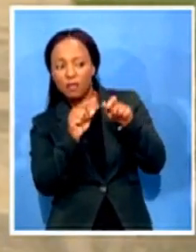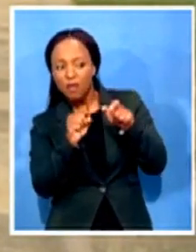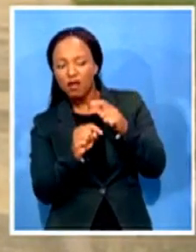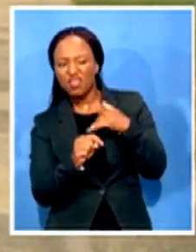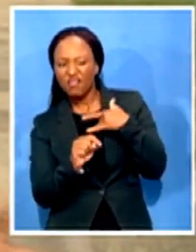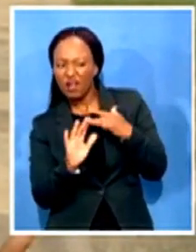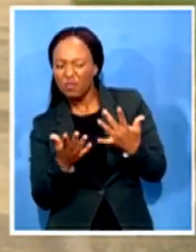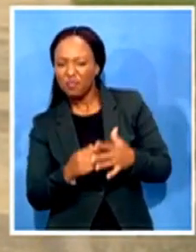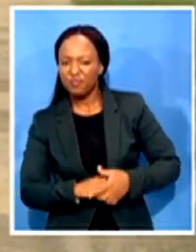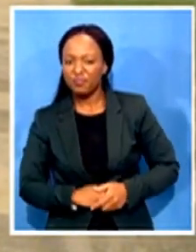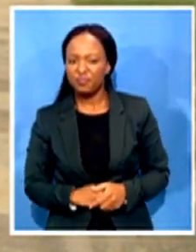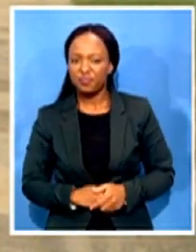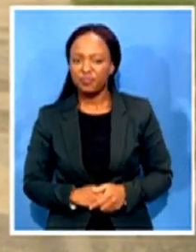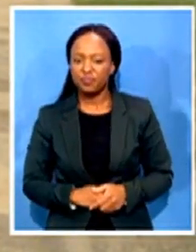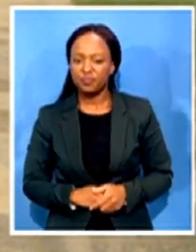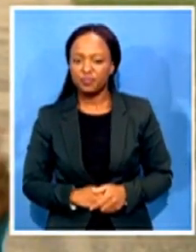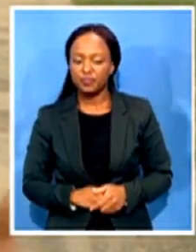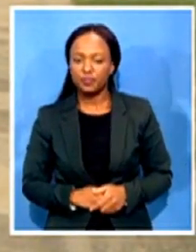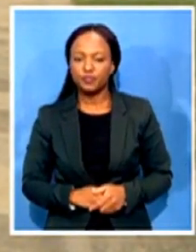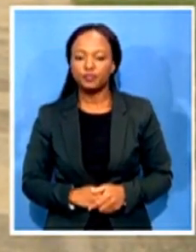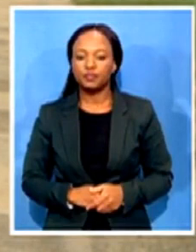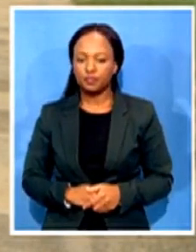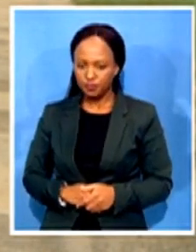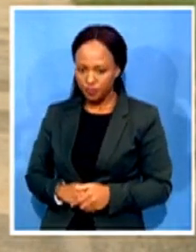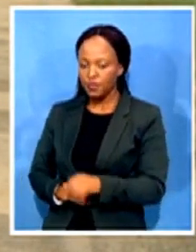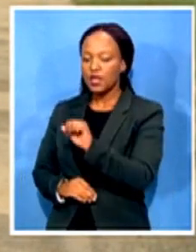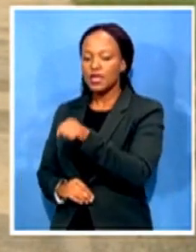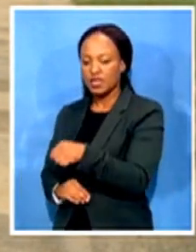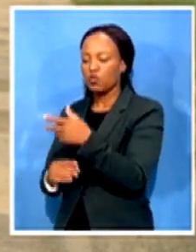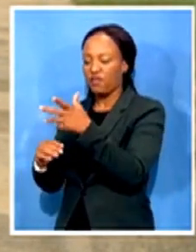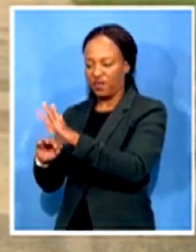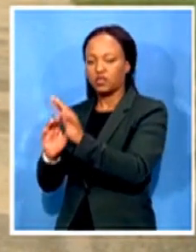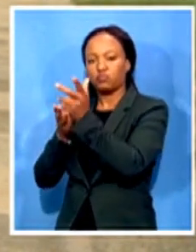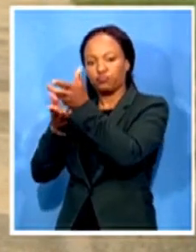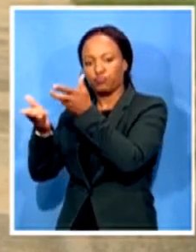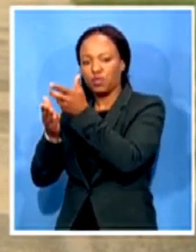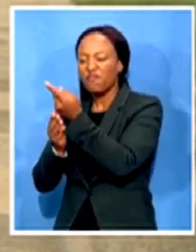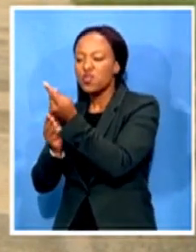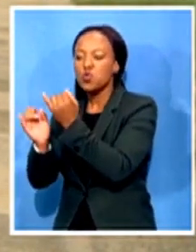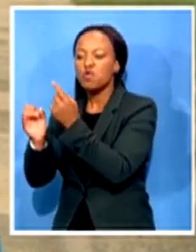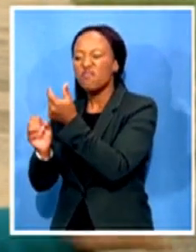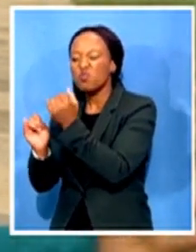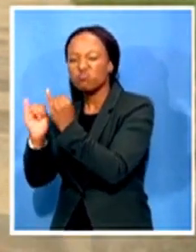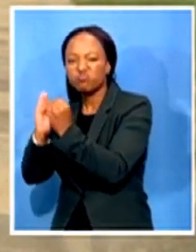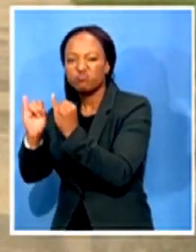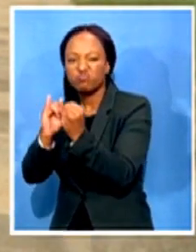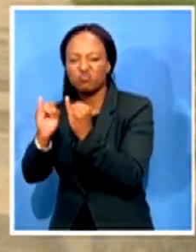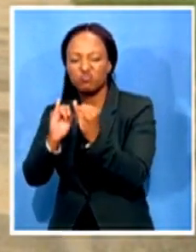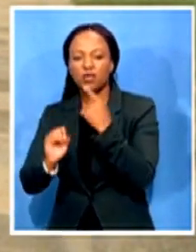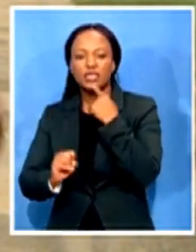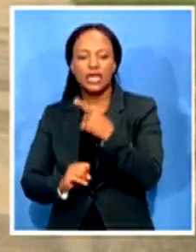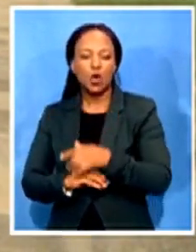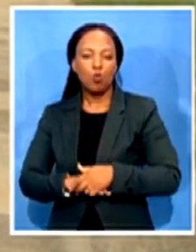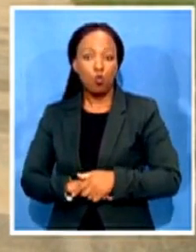yes we interacted with a few and they said that the situation is bad when you get to the border you'd remember that a border